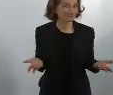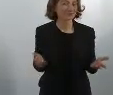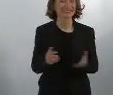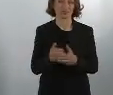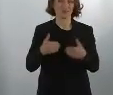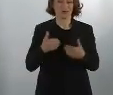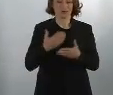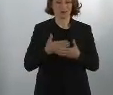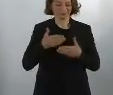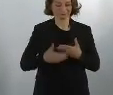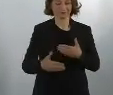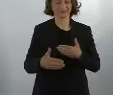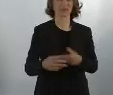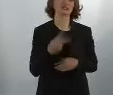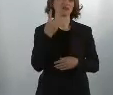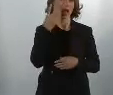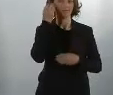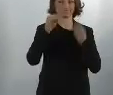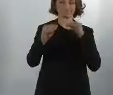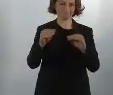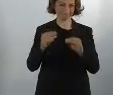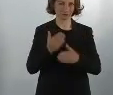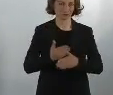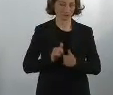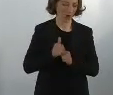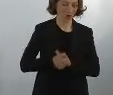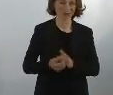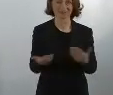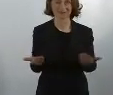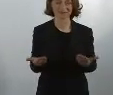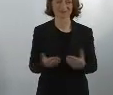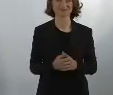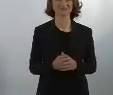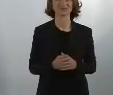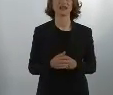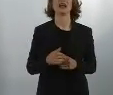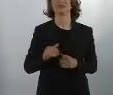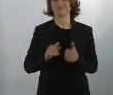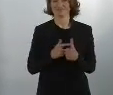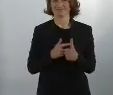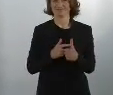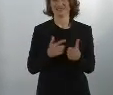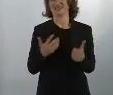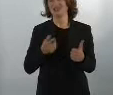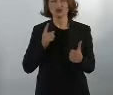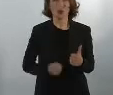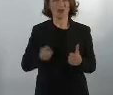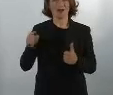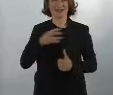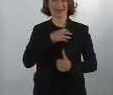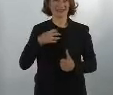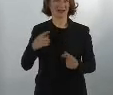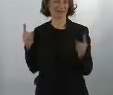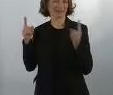for Justice and Home Affairs. I'm very much looking forward to the meeting. However, there are two issues because unfortunately